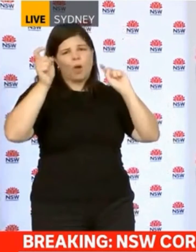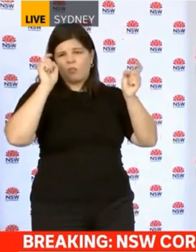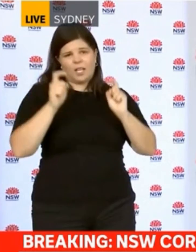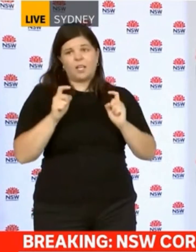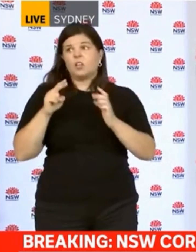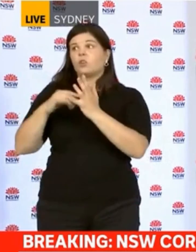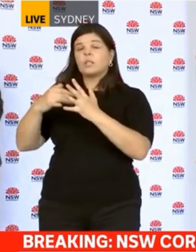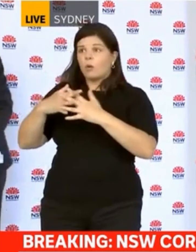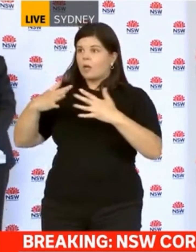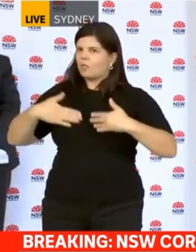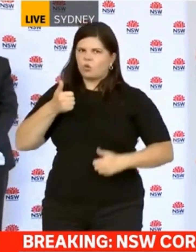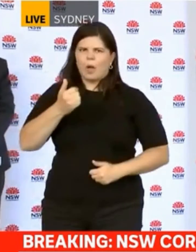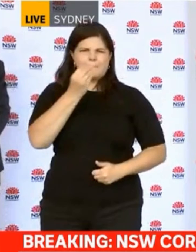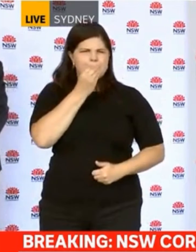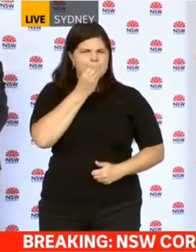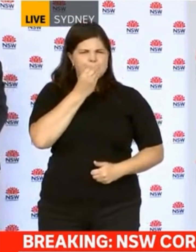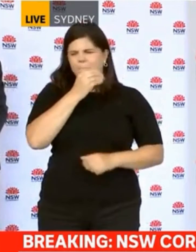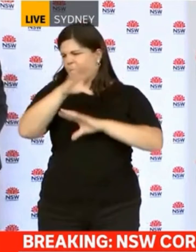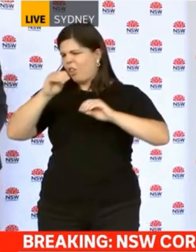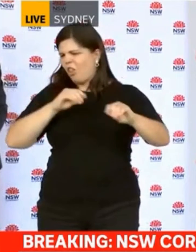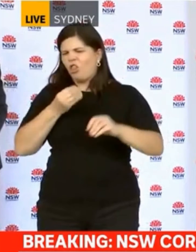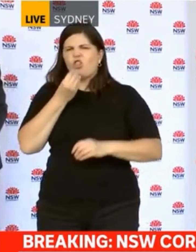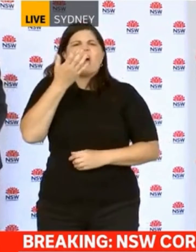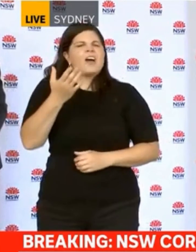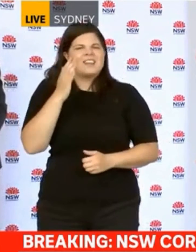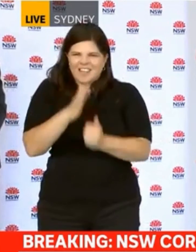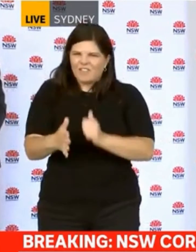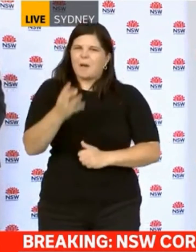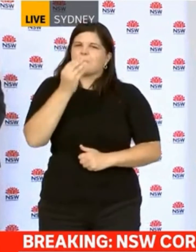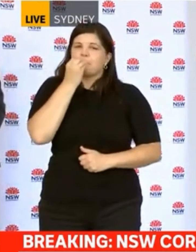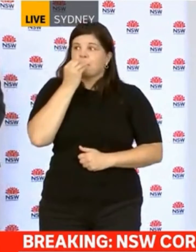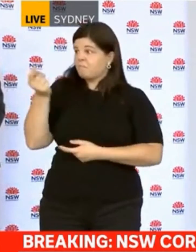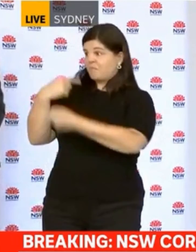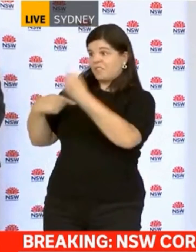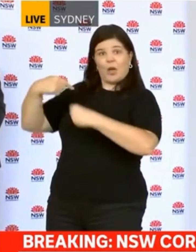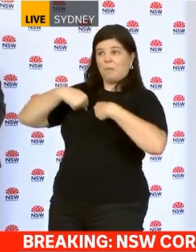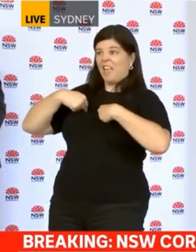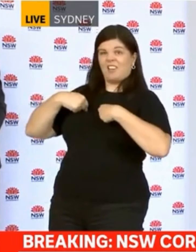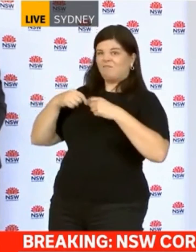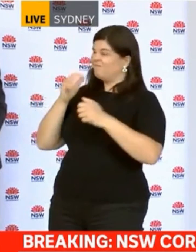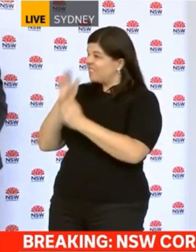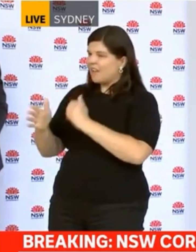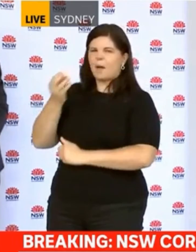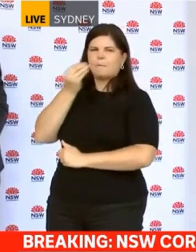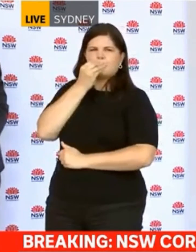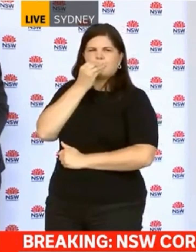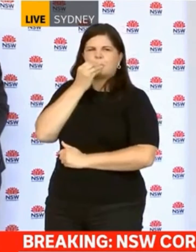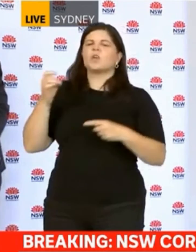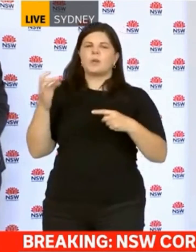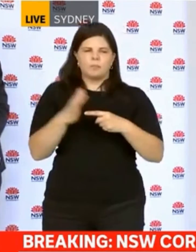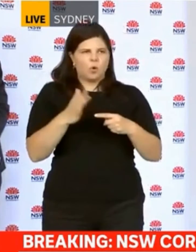including other government authorities. They don't pass on any confidential information. And what's really important for us is for people to feel